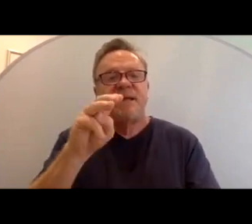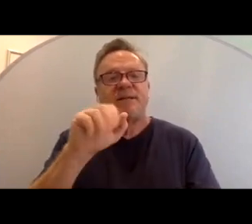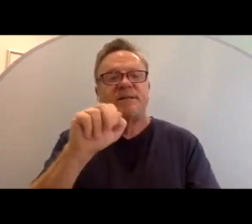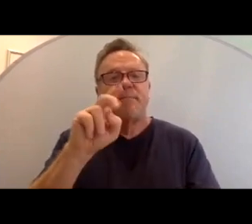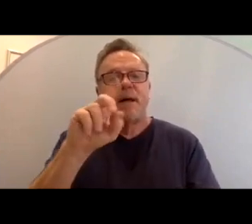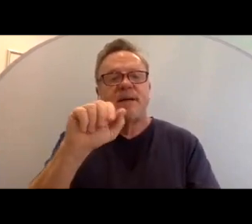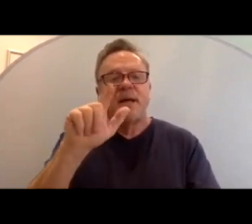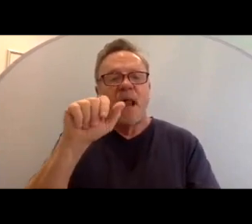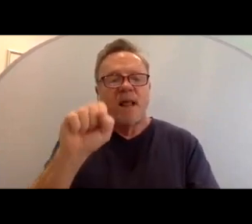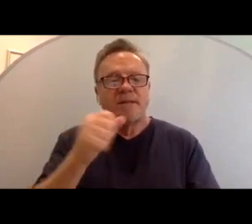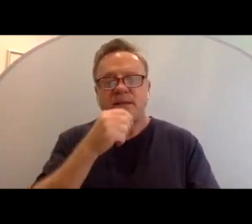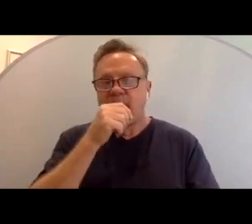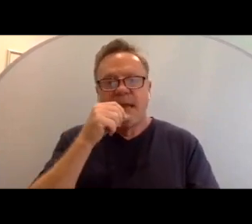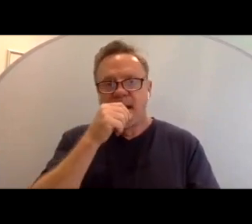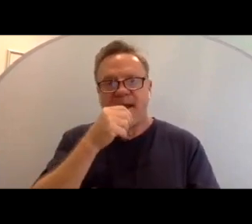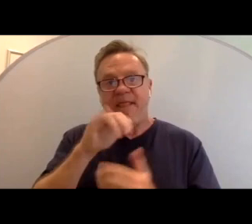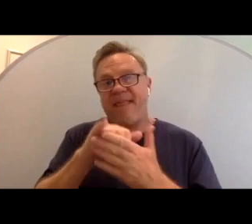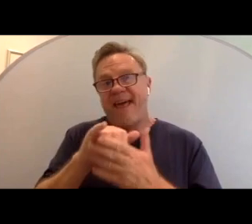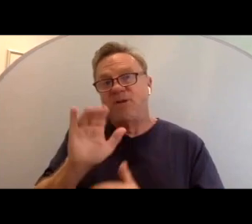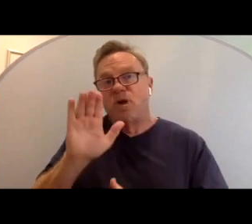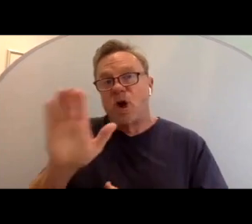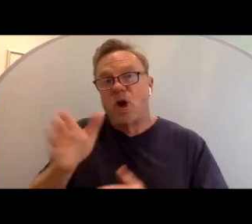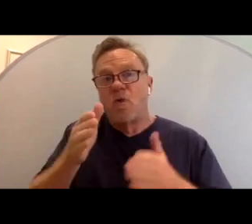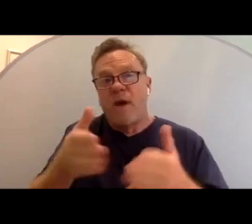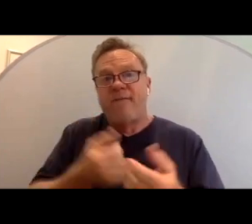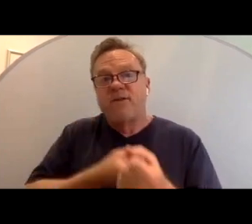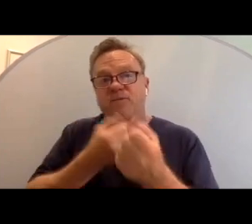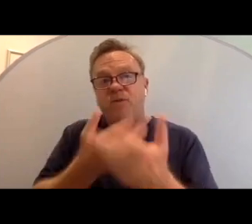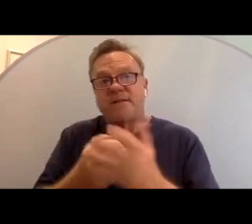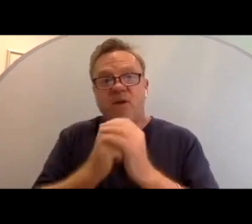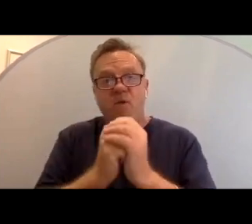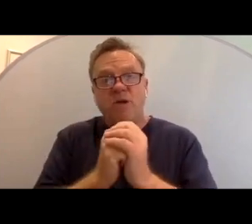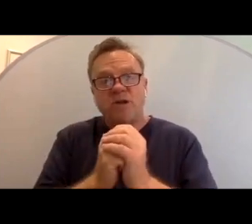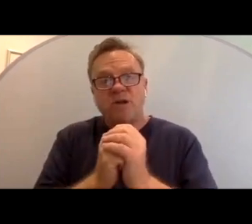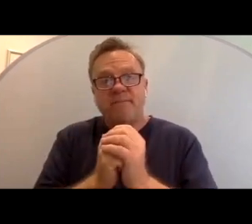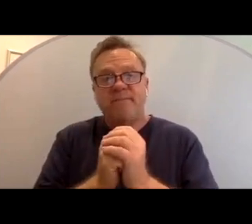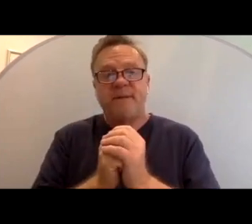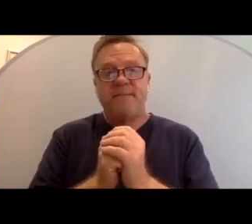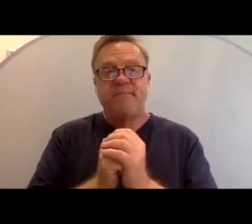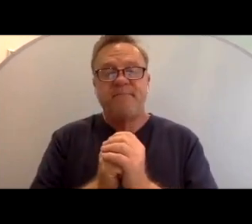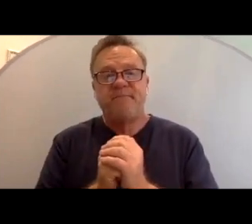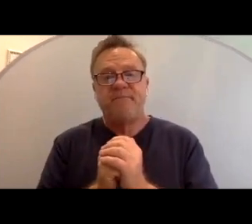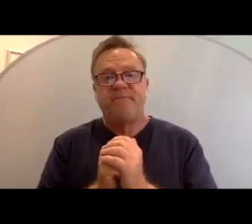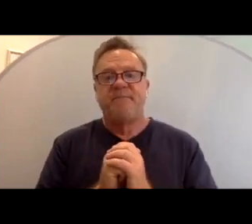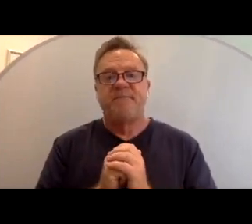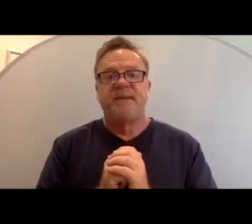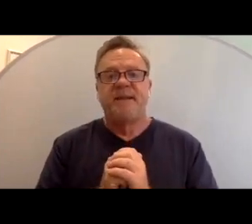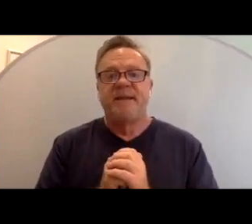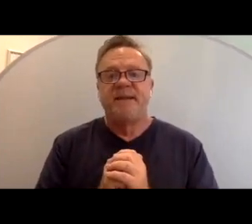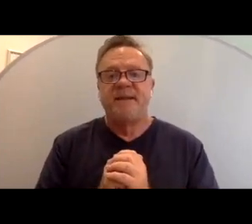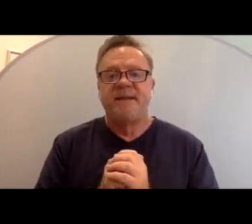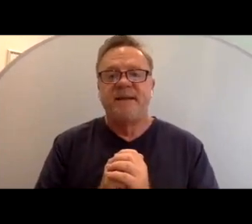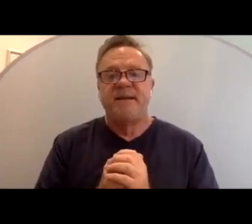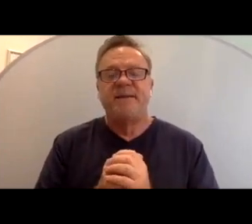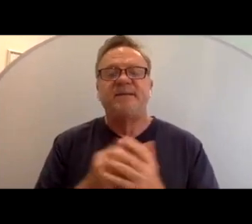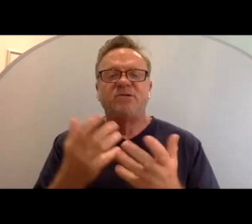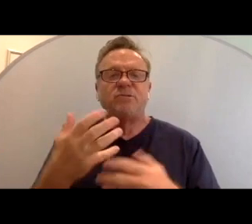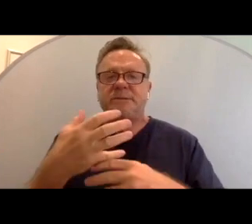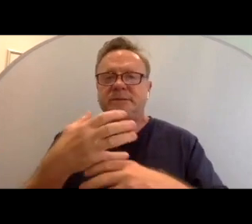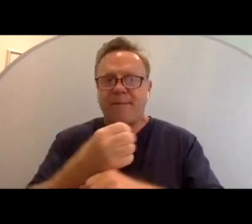that is her expression of worship. Just to quickly summarize